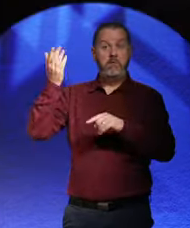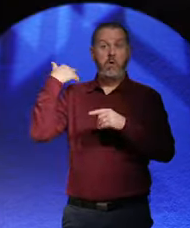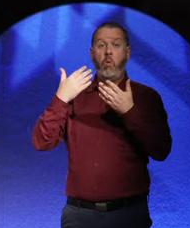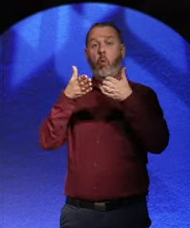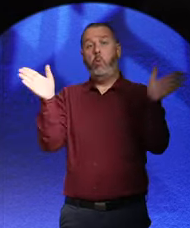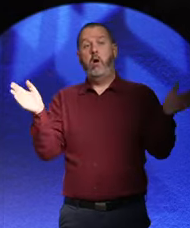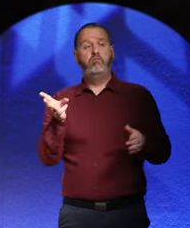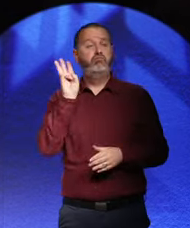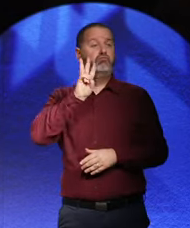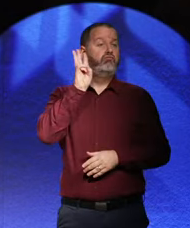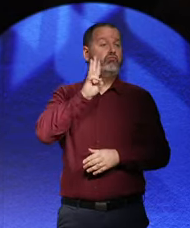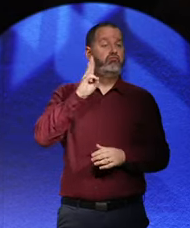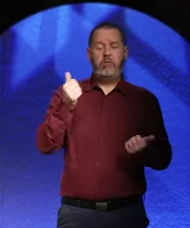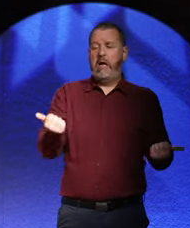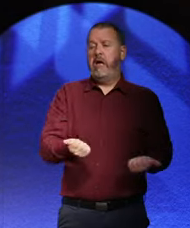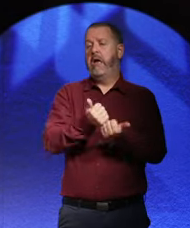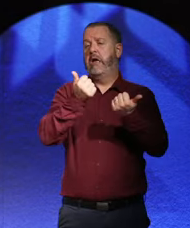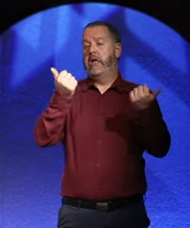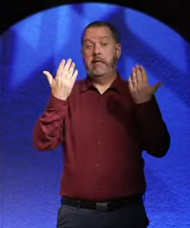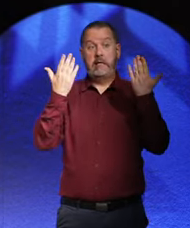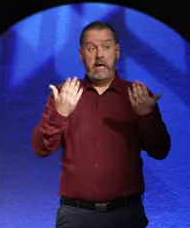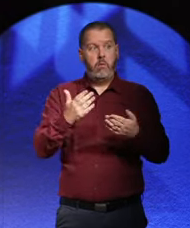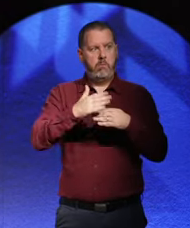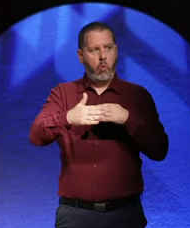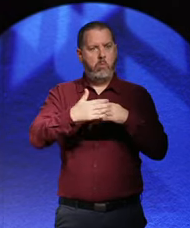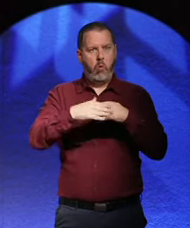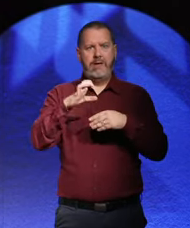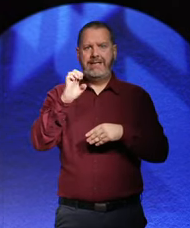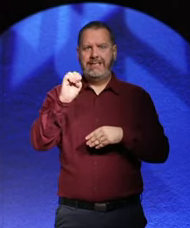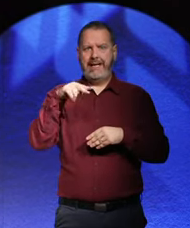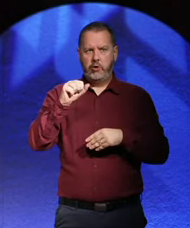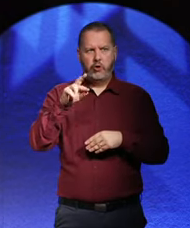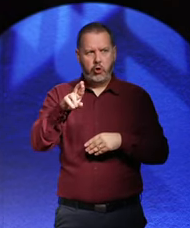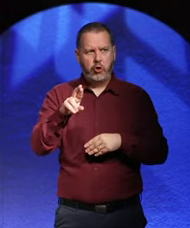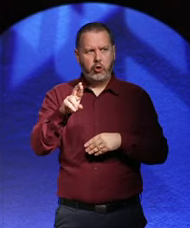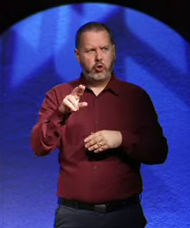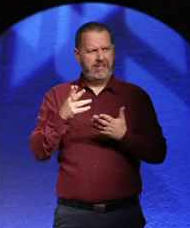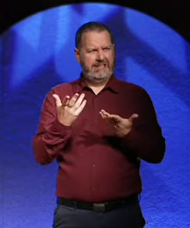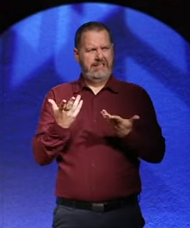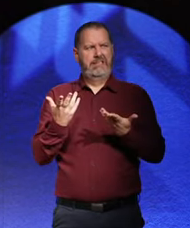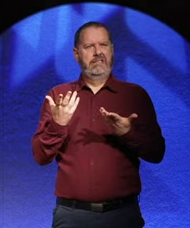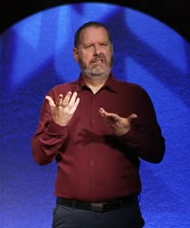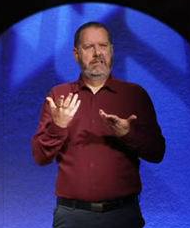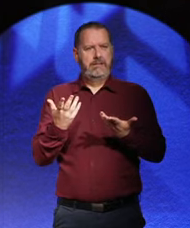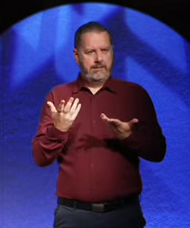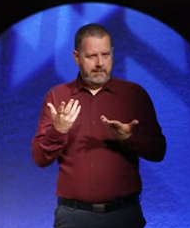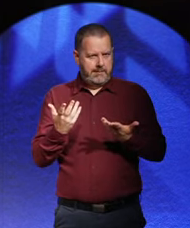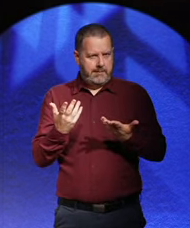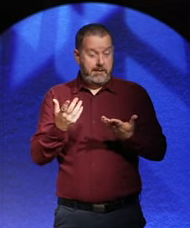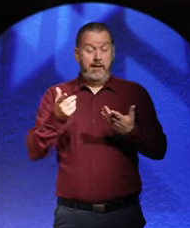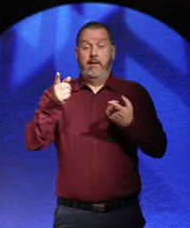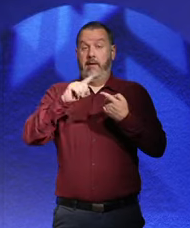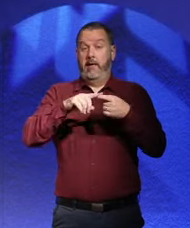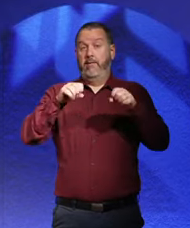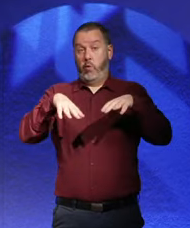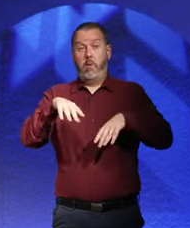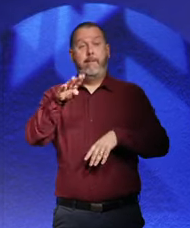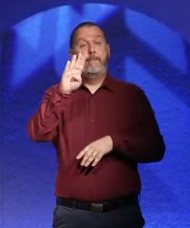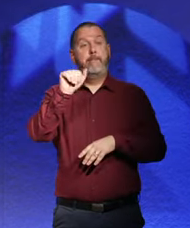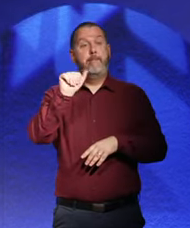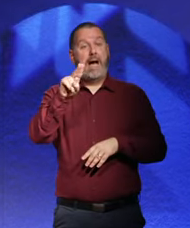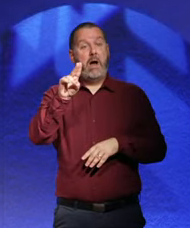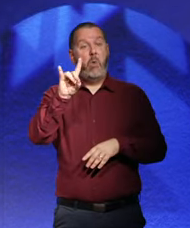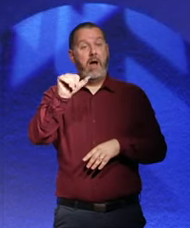battening down on censorship. And, of course, there was, you know, there was also the Bauhaus